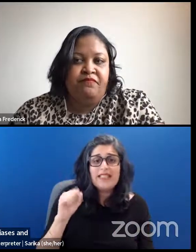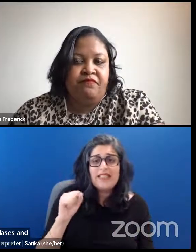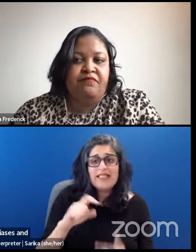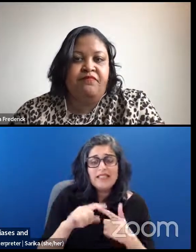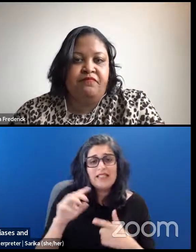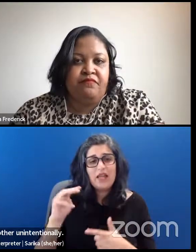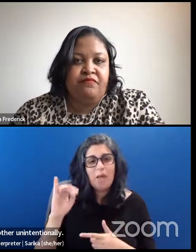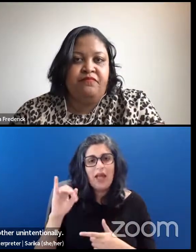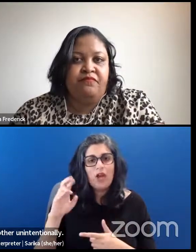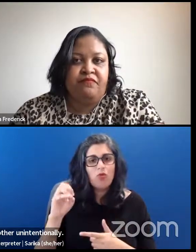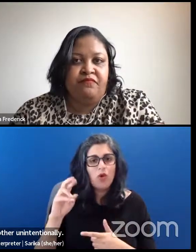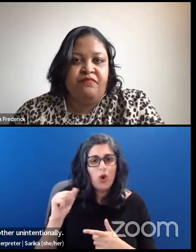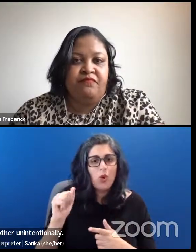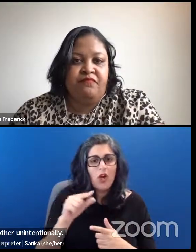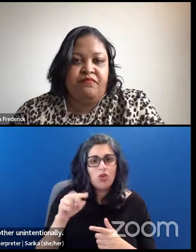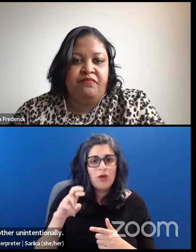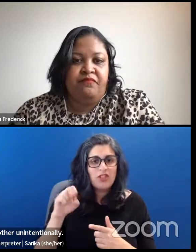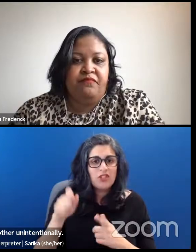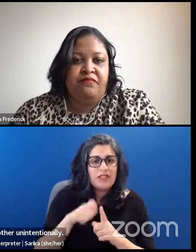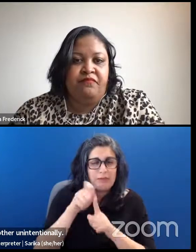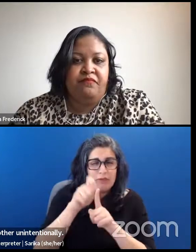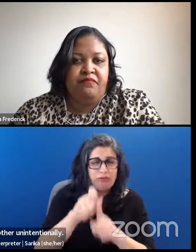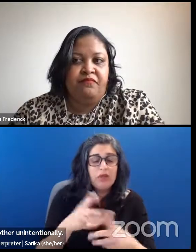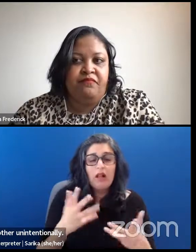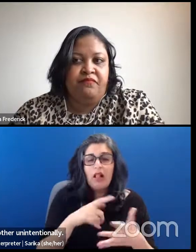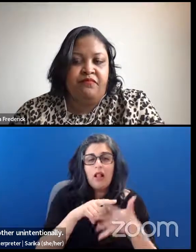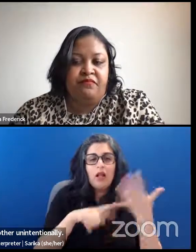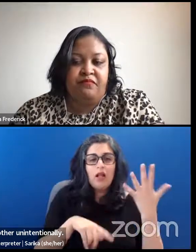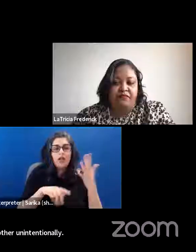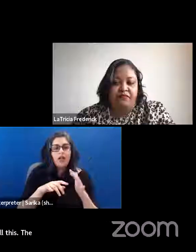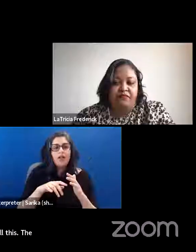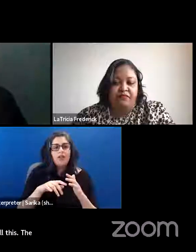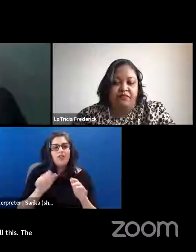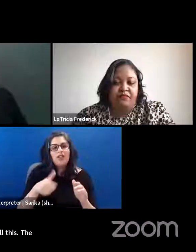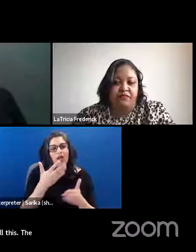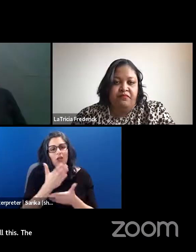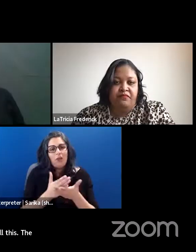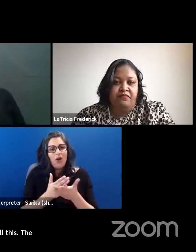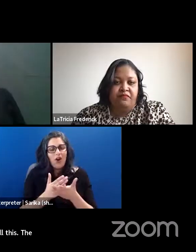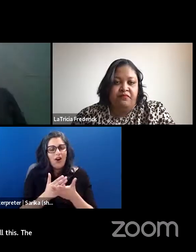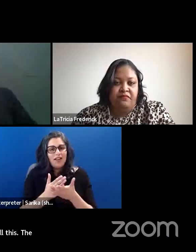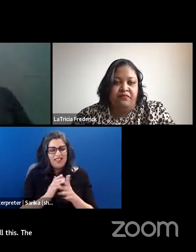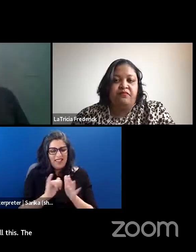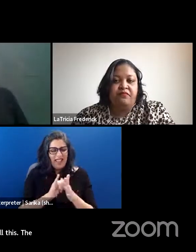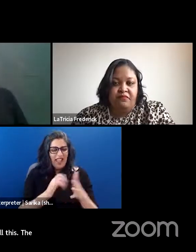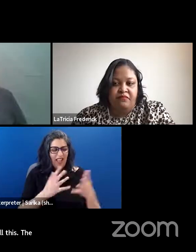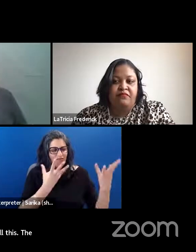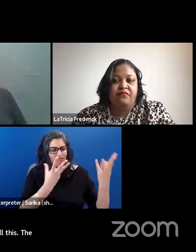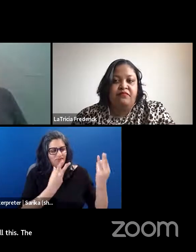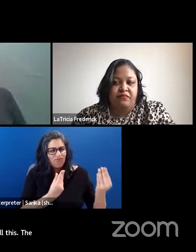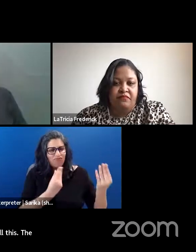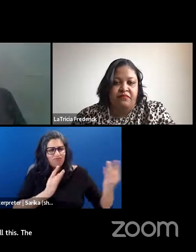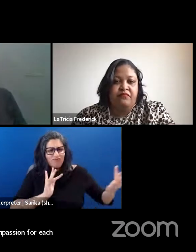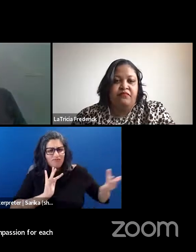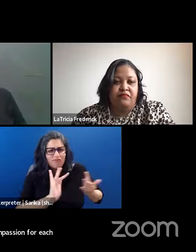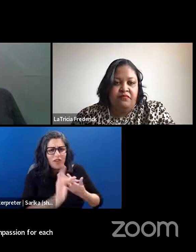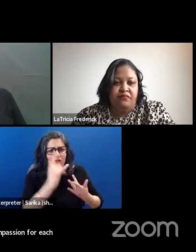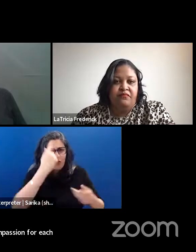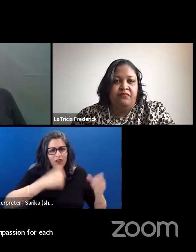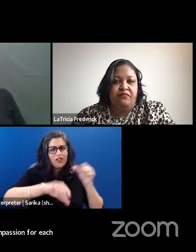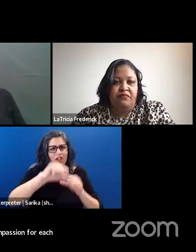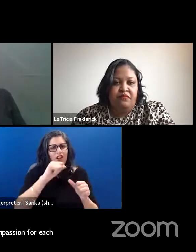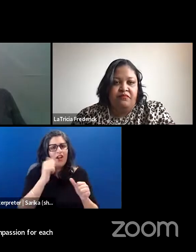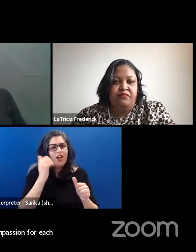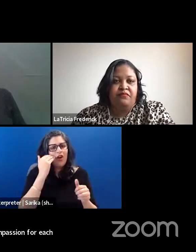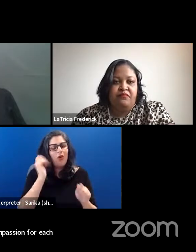of this. the other piece is, is having that compassion for each other and that knowing that we're all in some